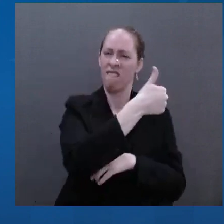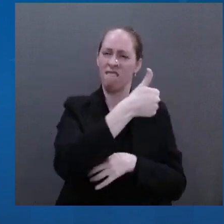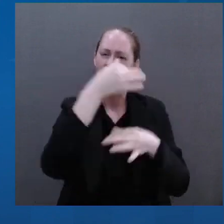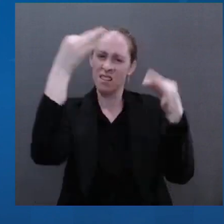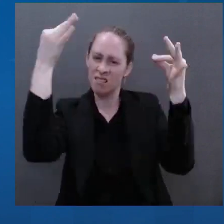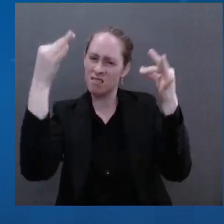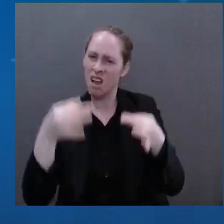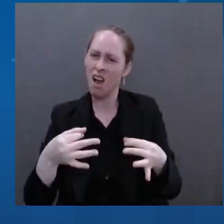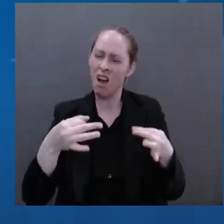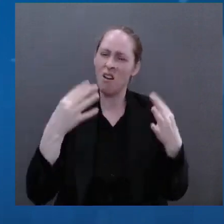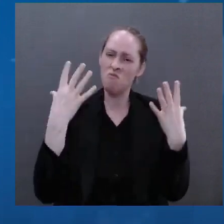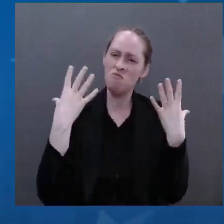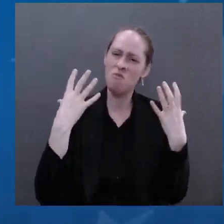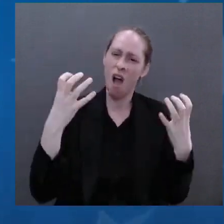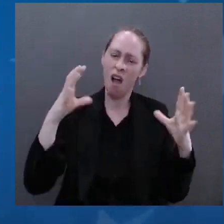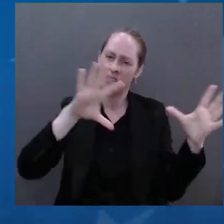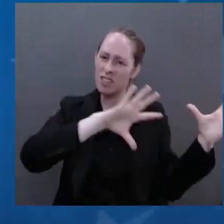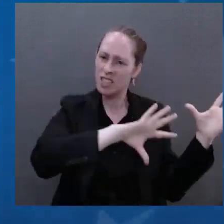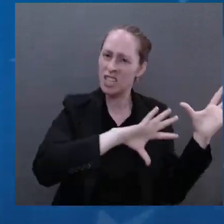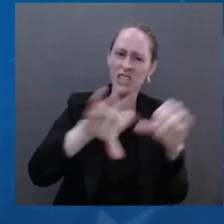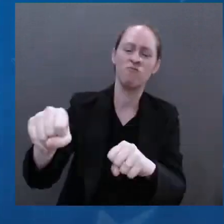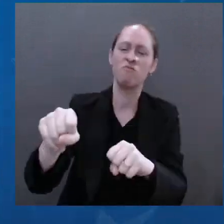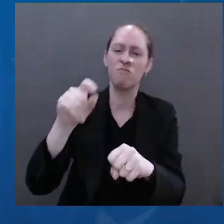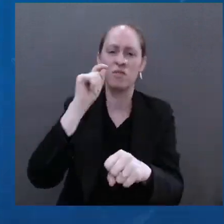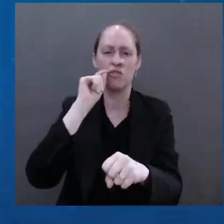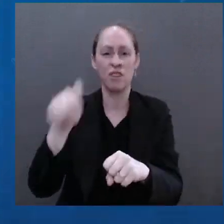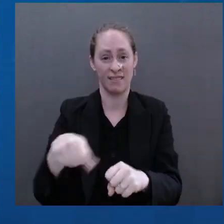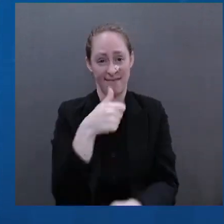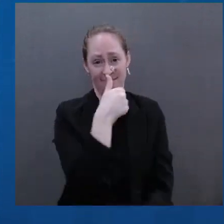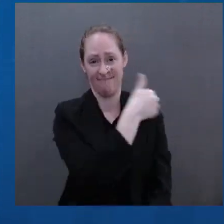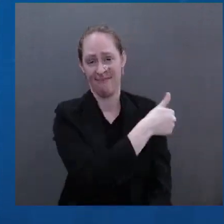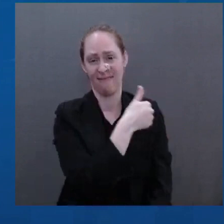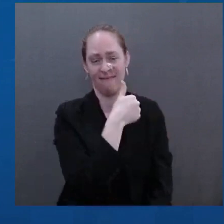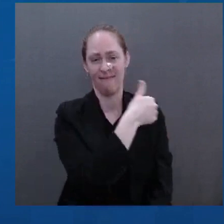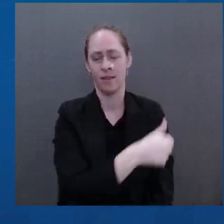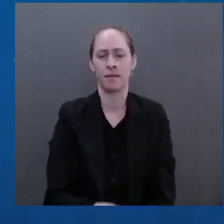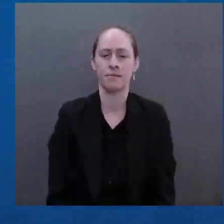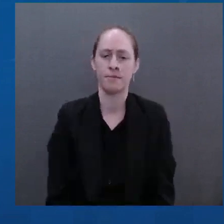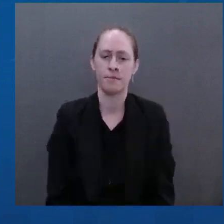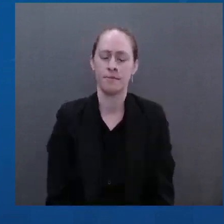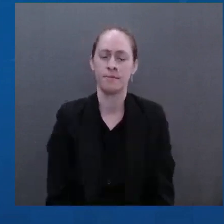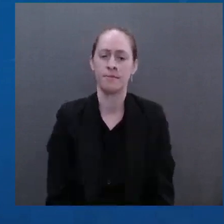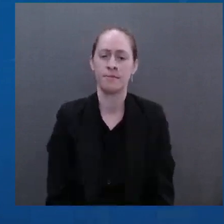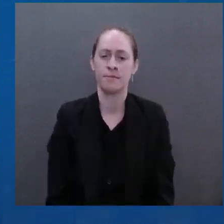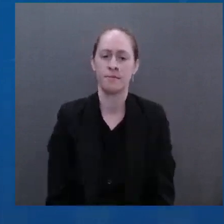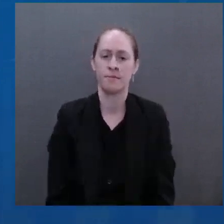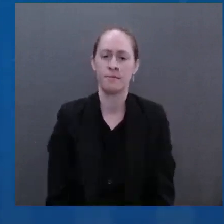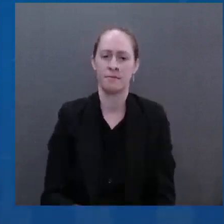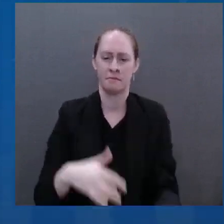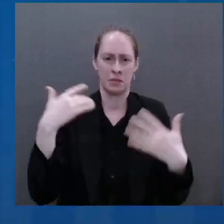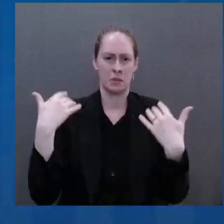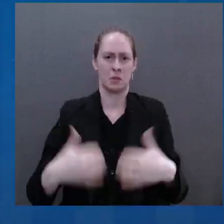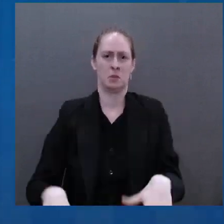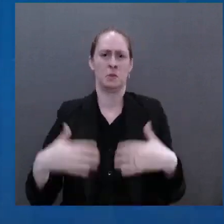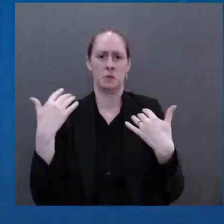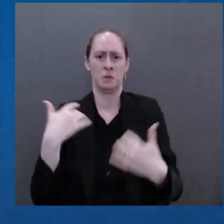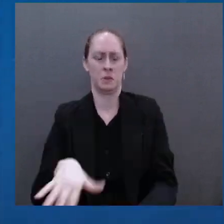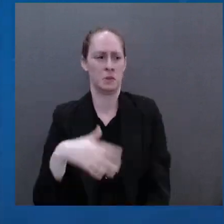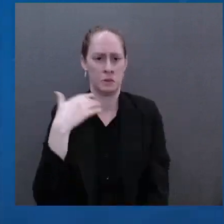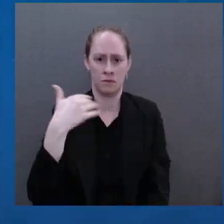challenge to the rule-based international order established since the end of World War II. And it threatens